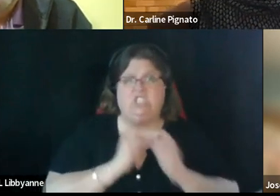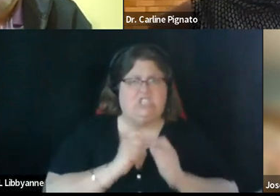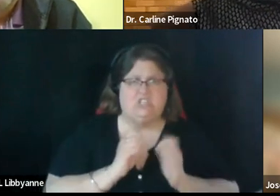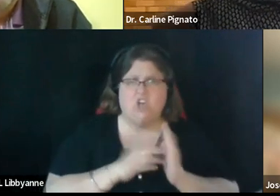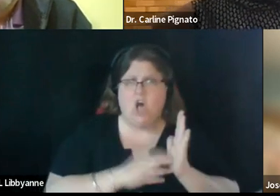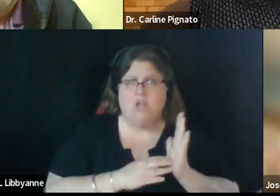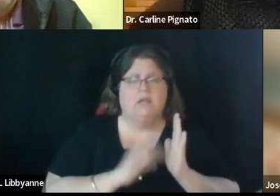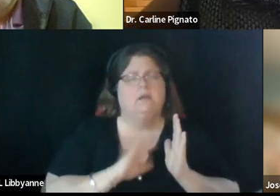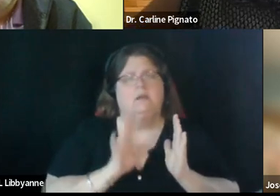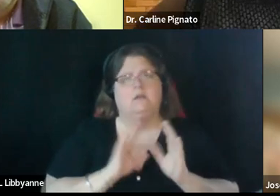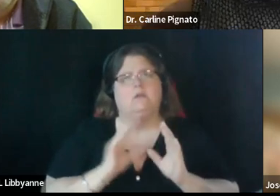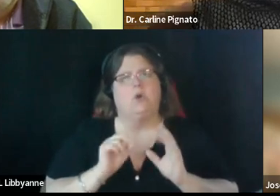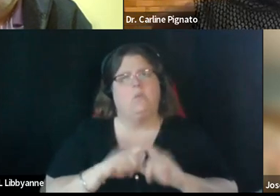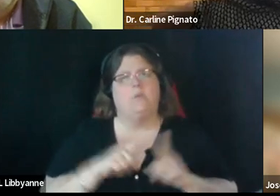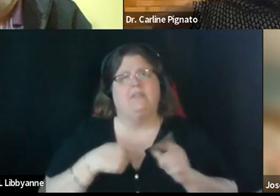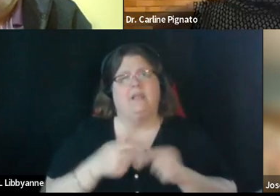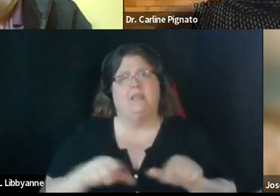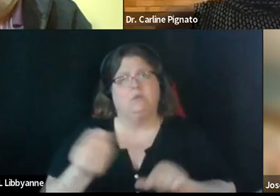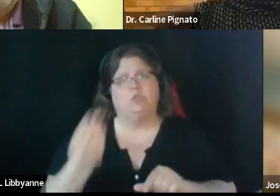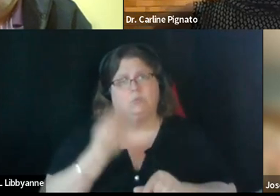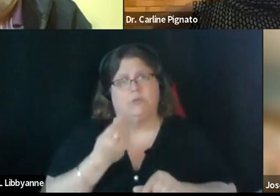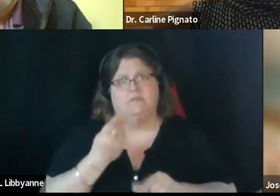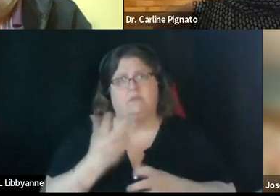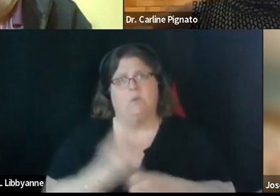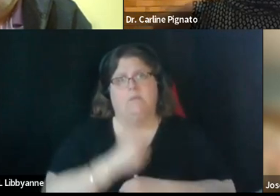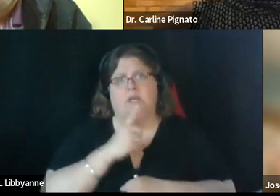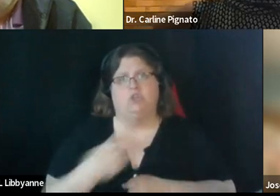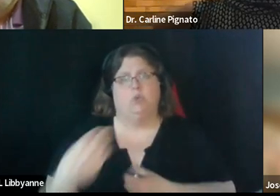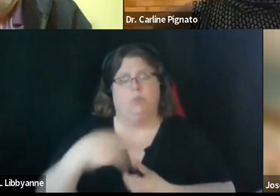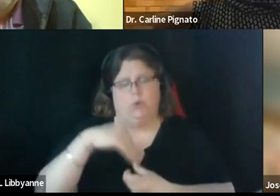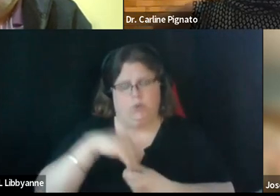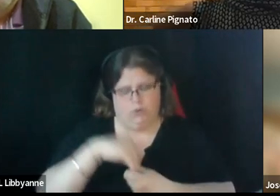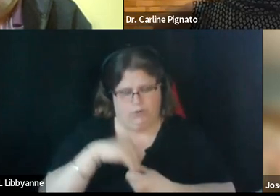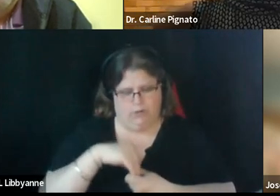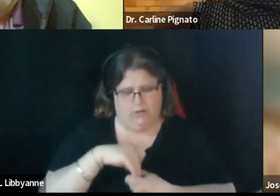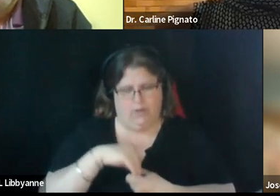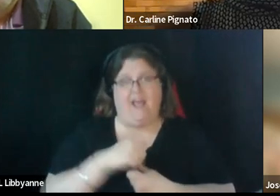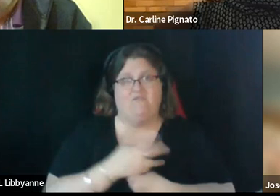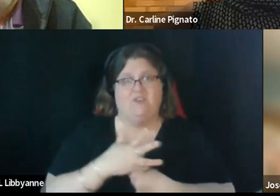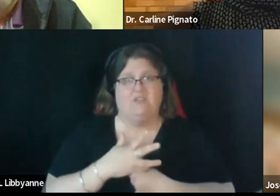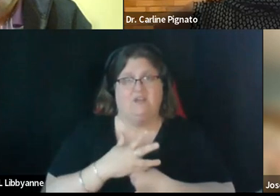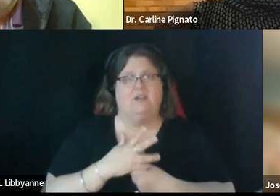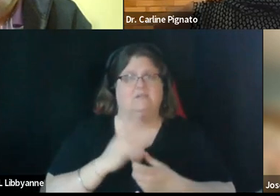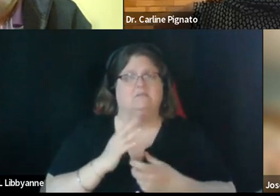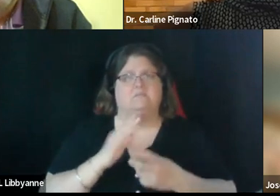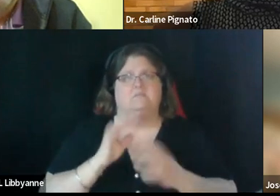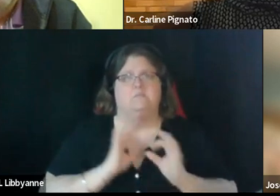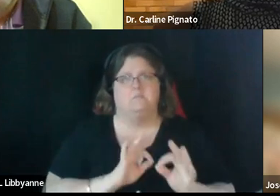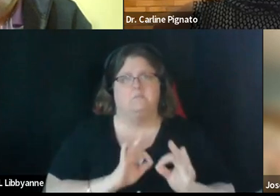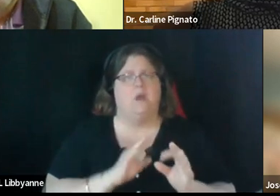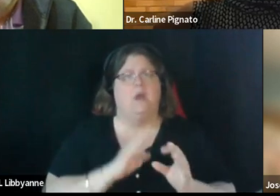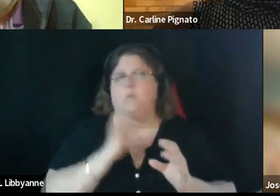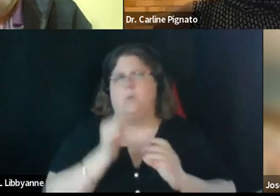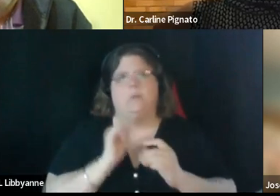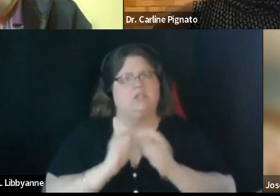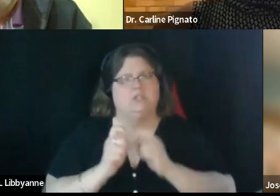you know the language that that you've given us that we've incorporated will fit you know stylistically into this it will not be a change in content and we'll continue to